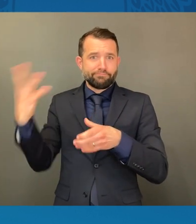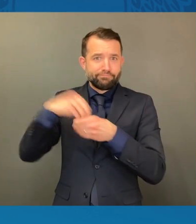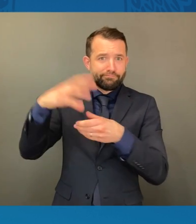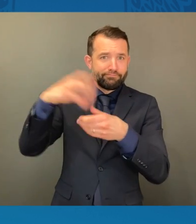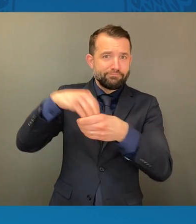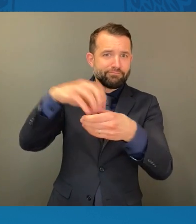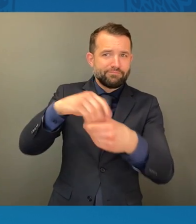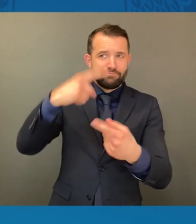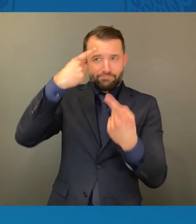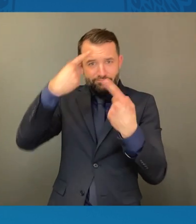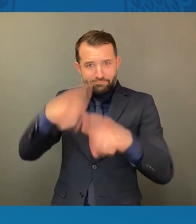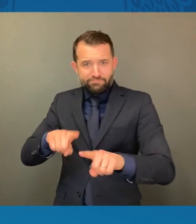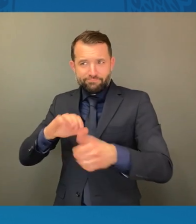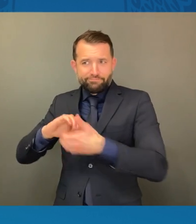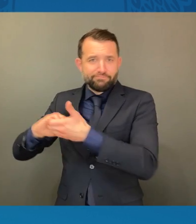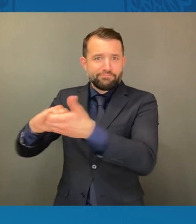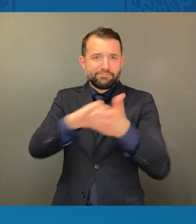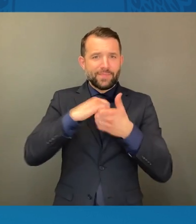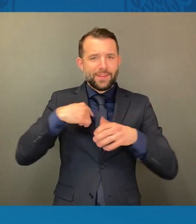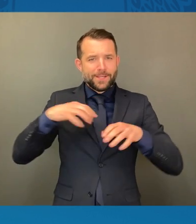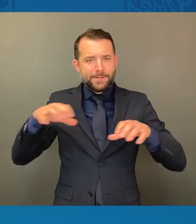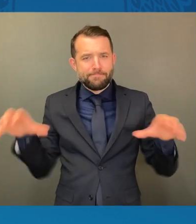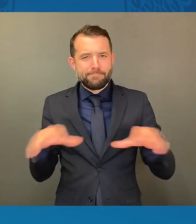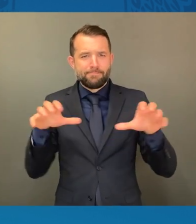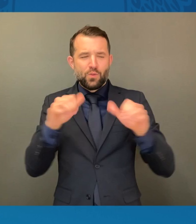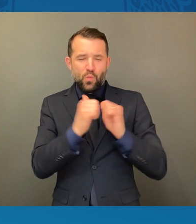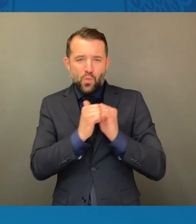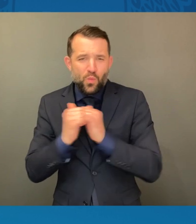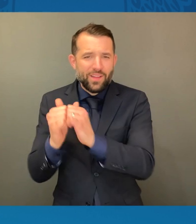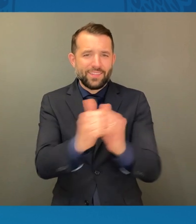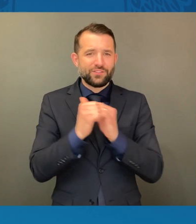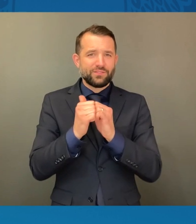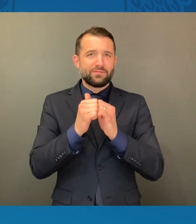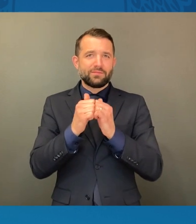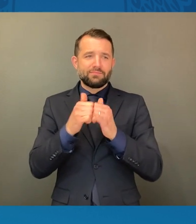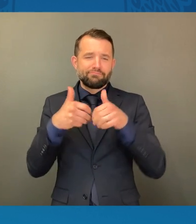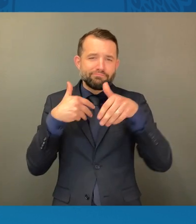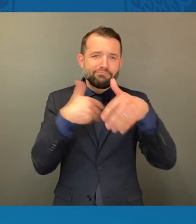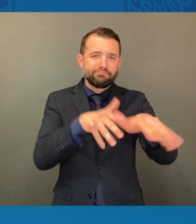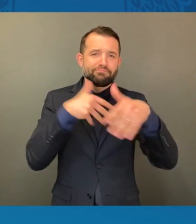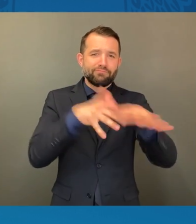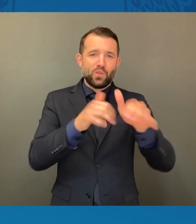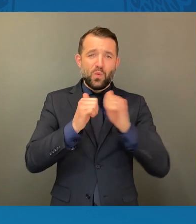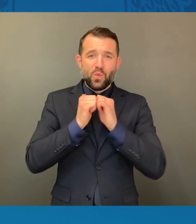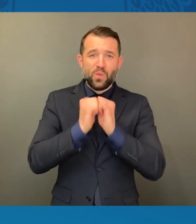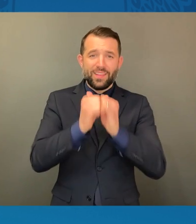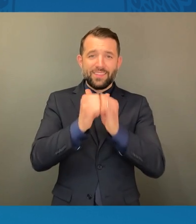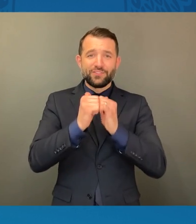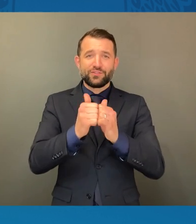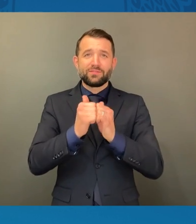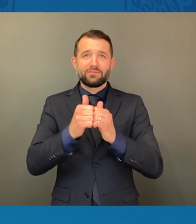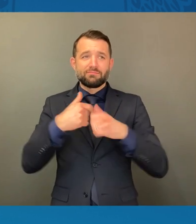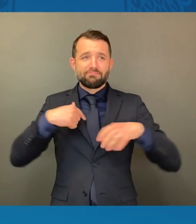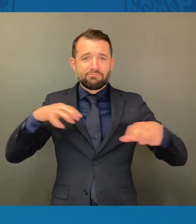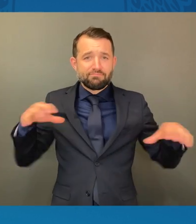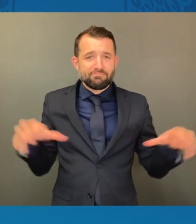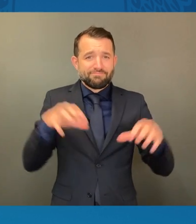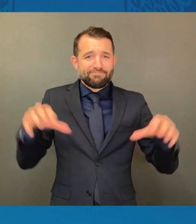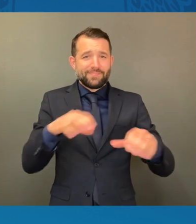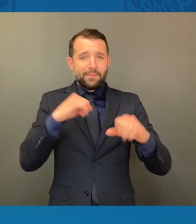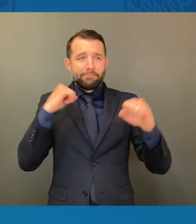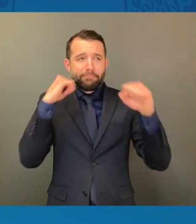to work together, to march together, to fight together, we will secure